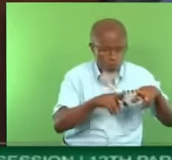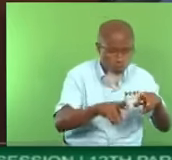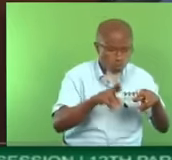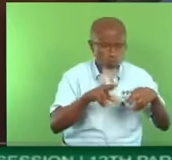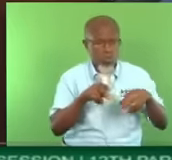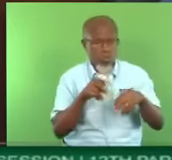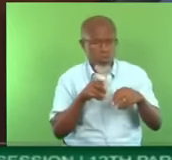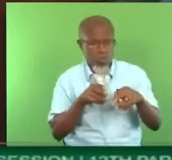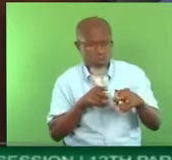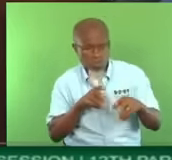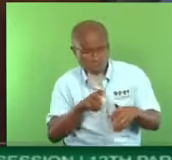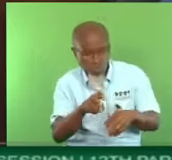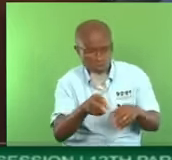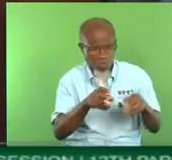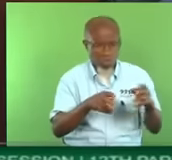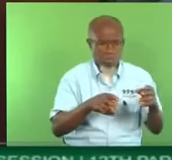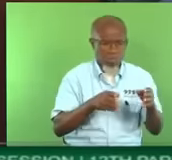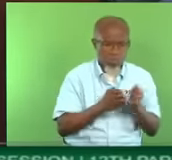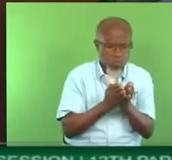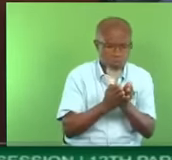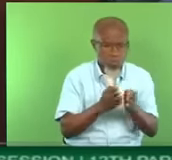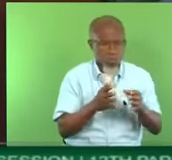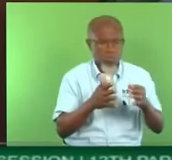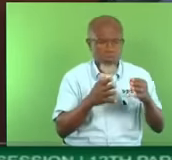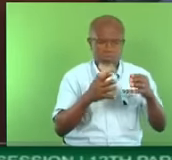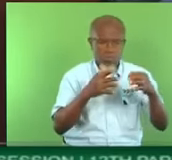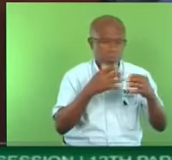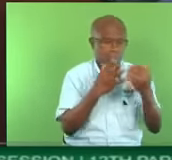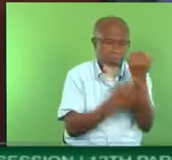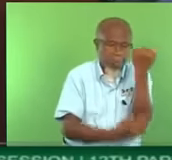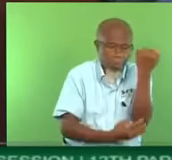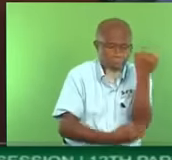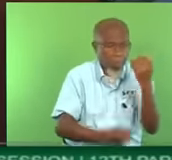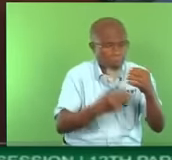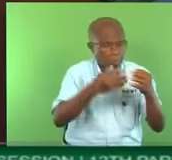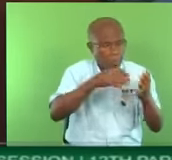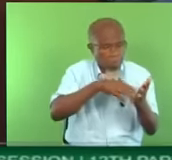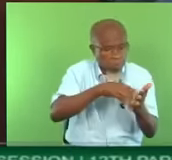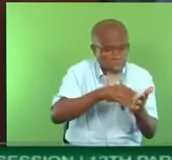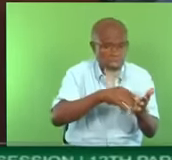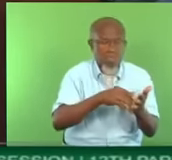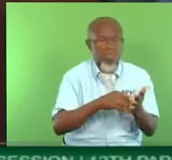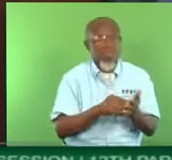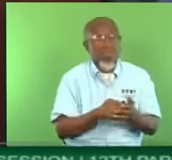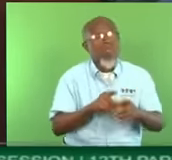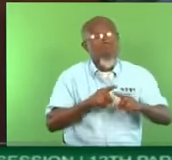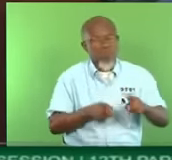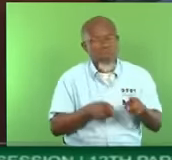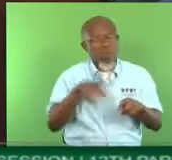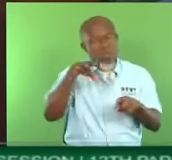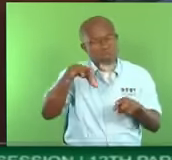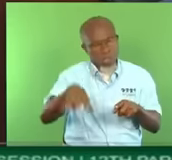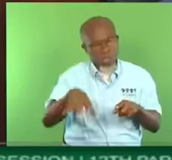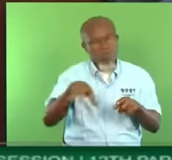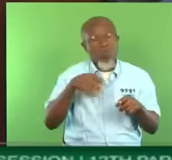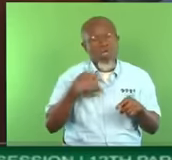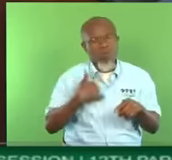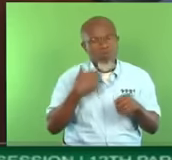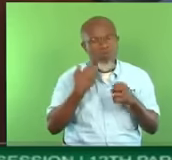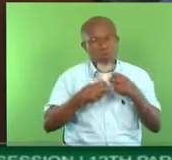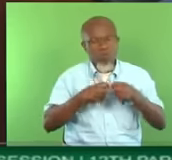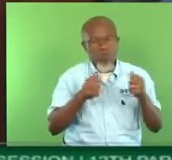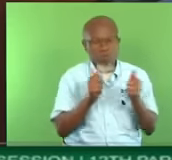demitting office. Madam Speaker, but in the constituency we have problems with education, we have problems with infrastructure.